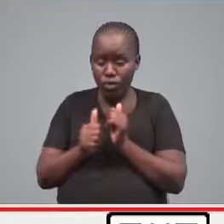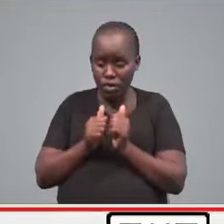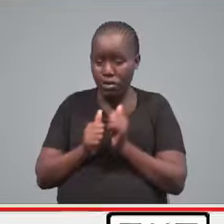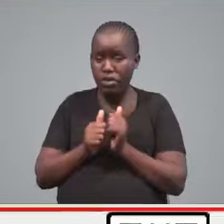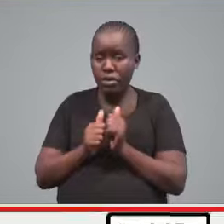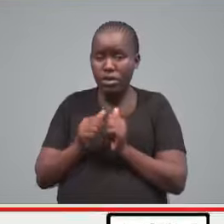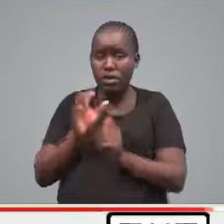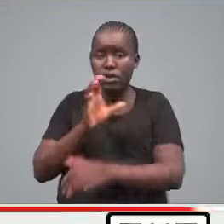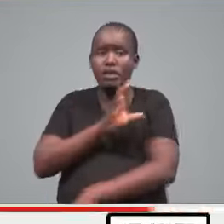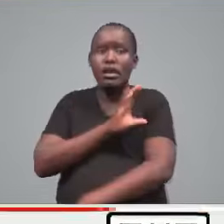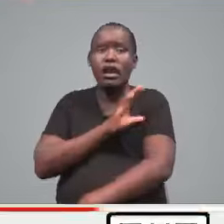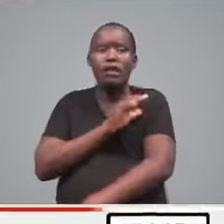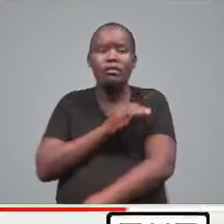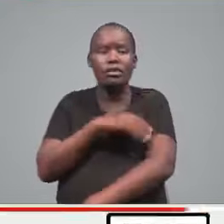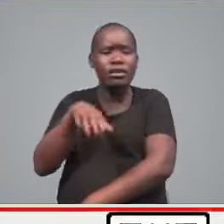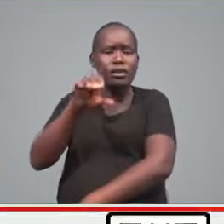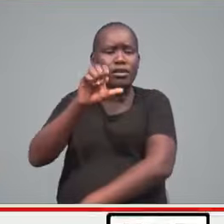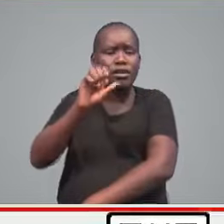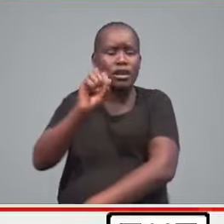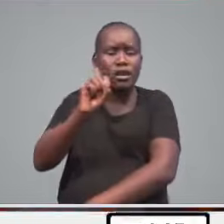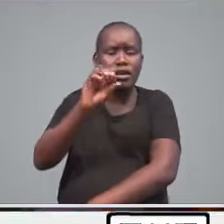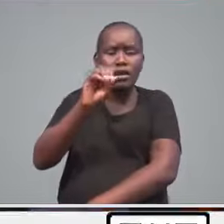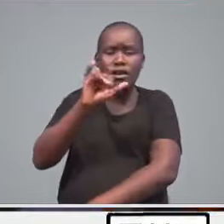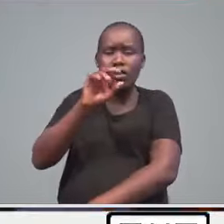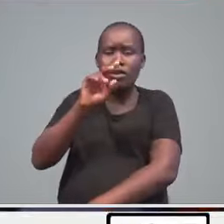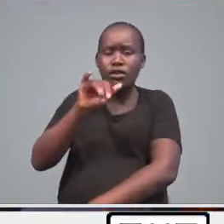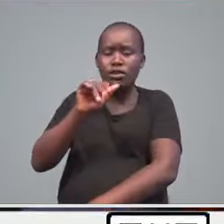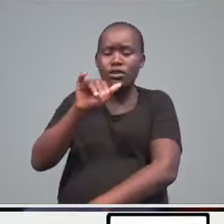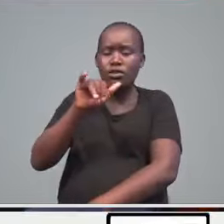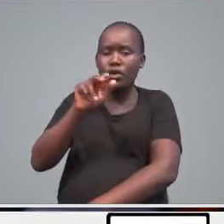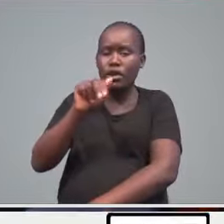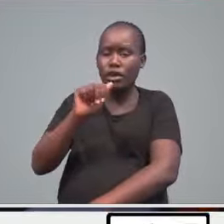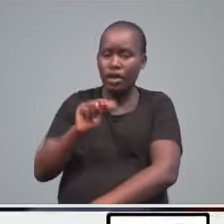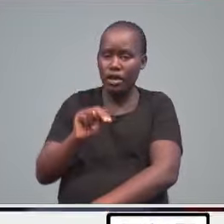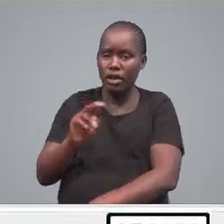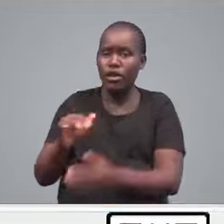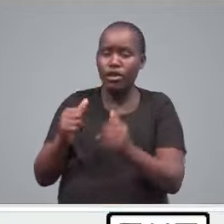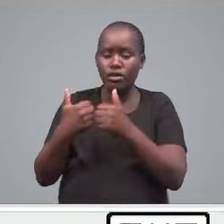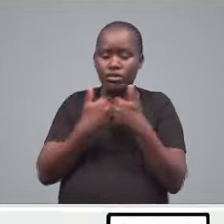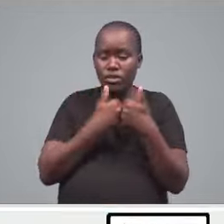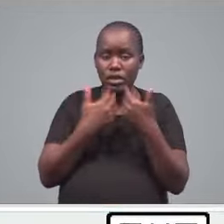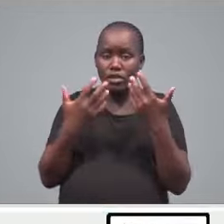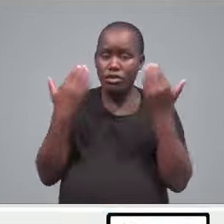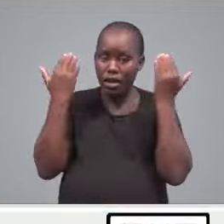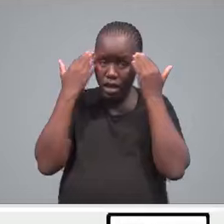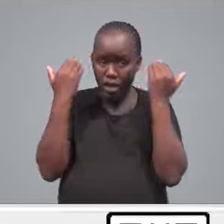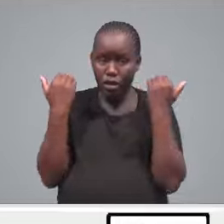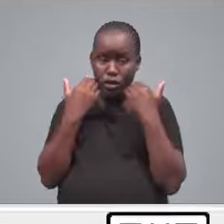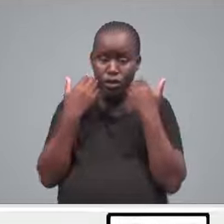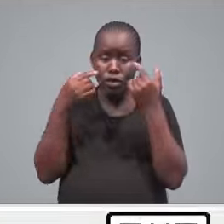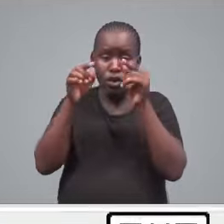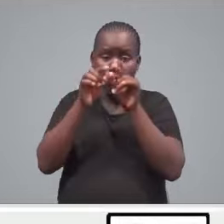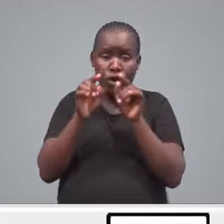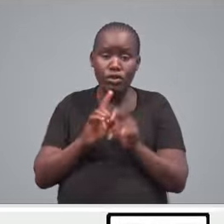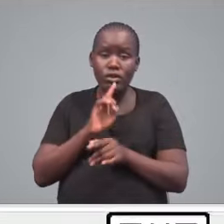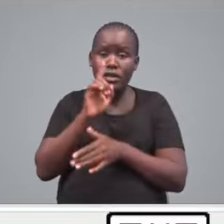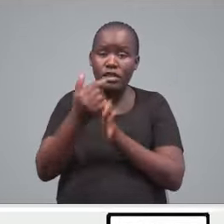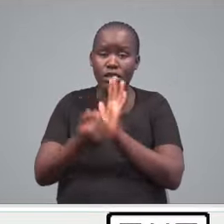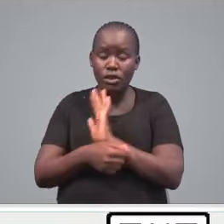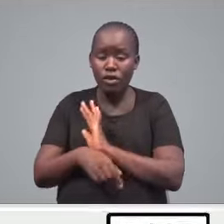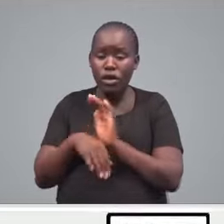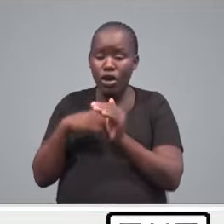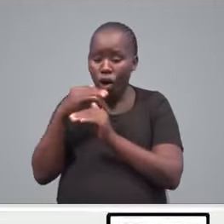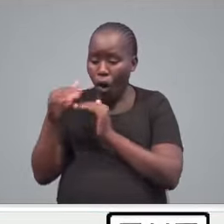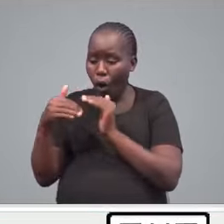Lempa Suyanka, who says he is planning to challenge it in court. Mwangi also instructed all